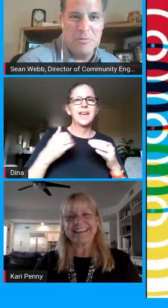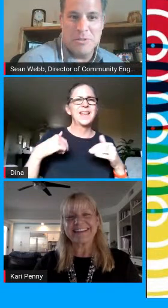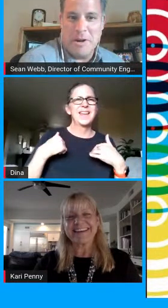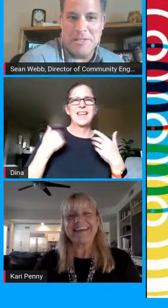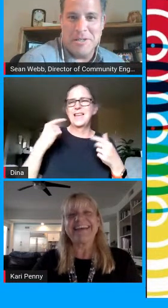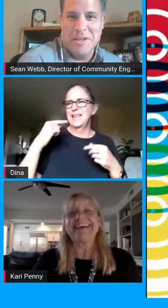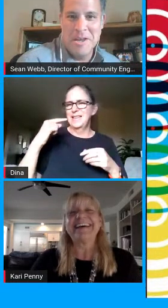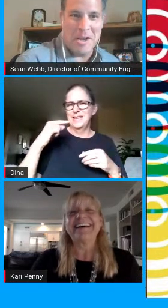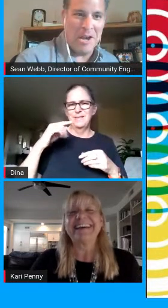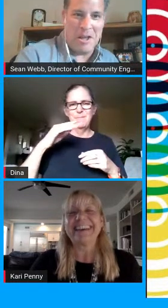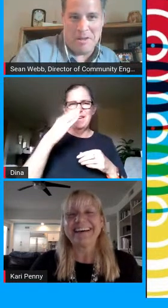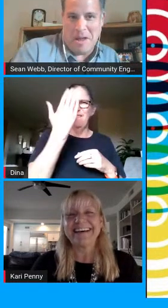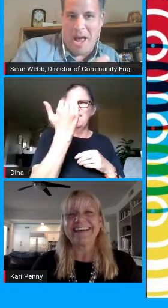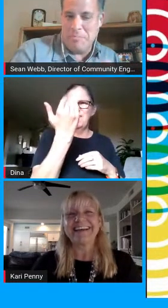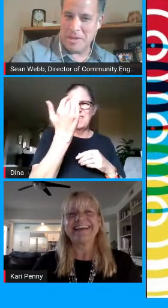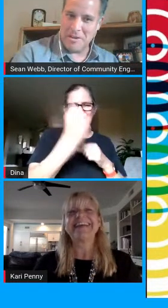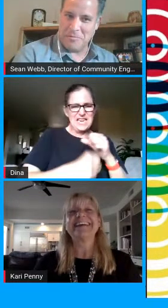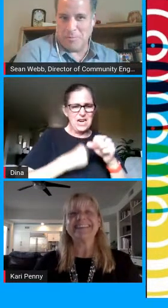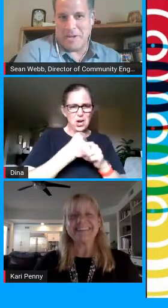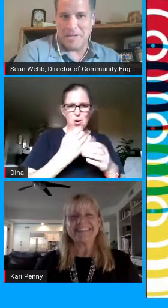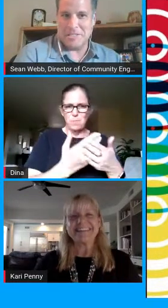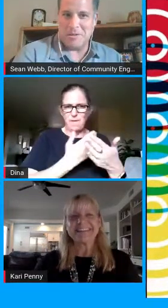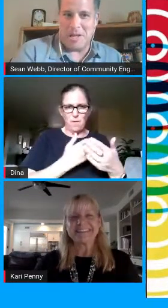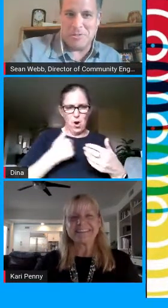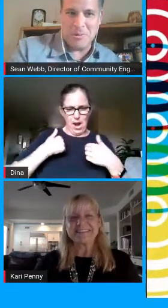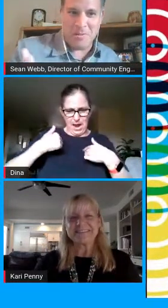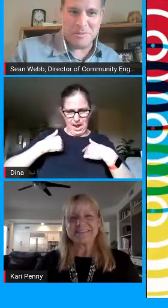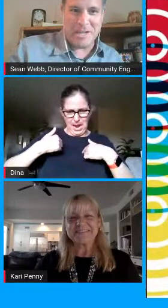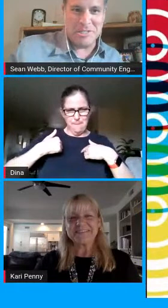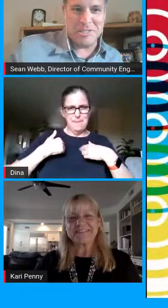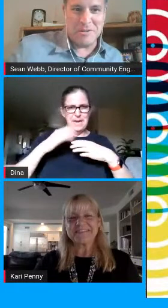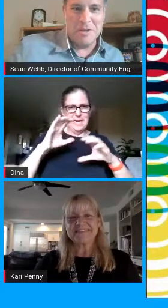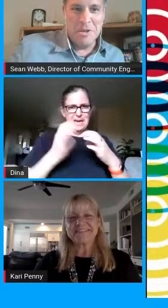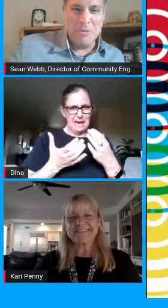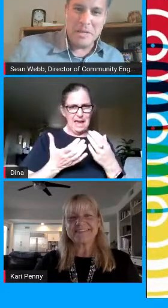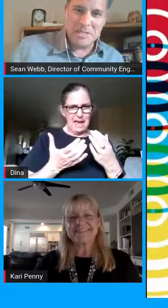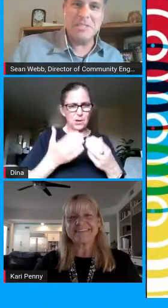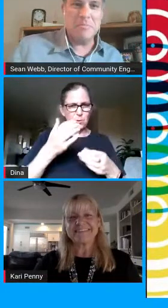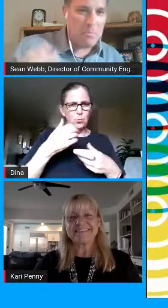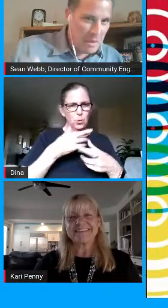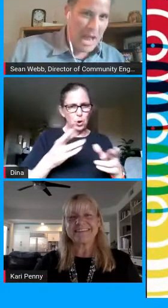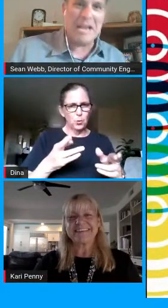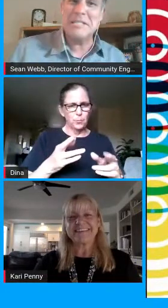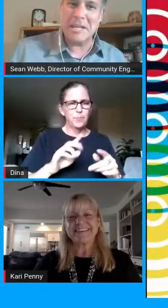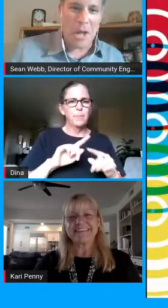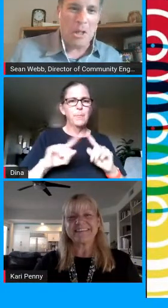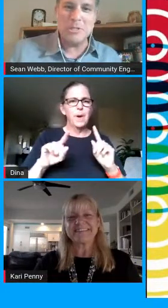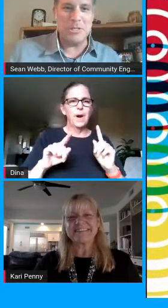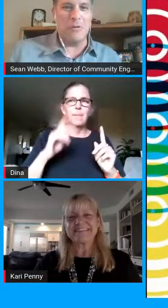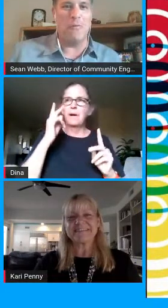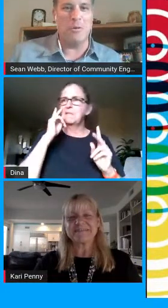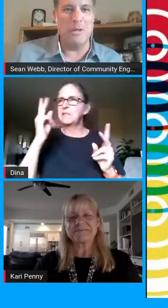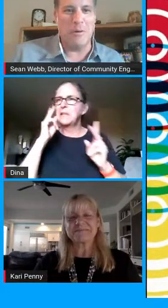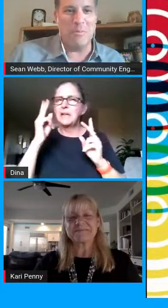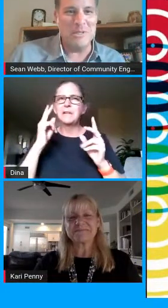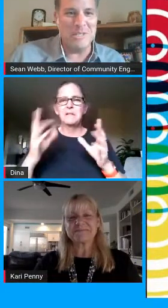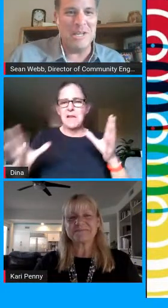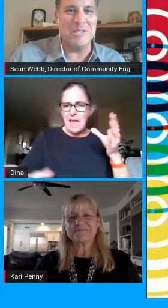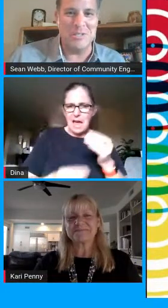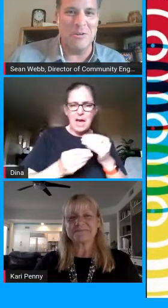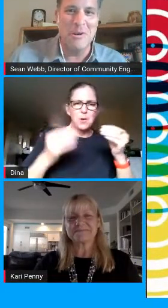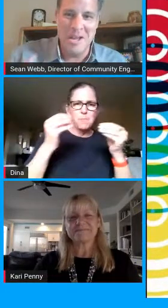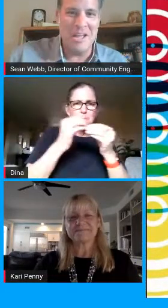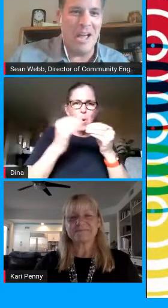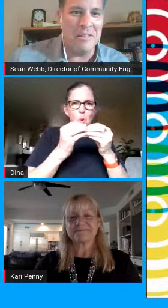classroom so it was great to kind of i'm thinking for my next classroom conversations you may see some added technology and so forth into our